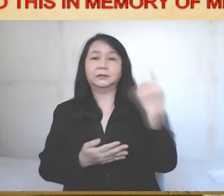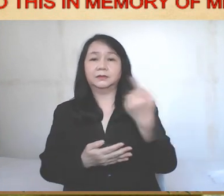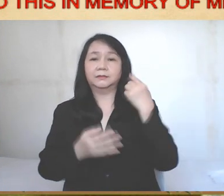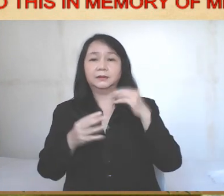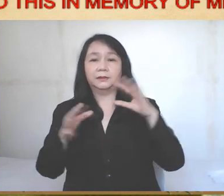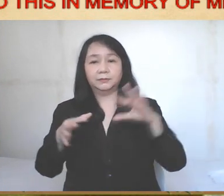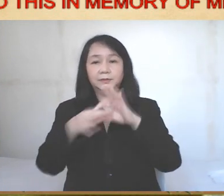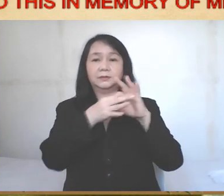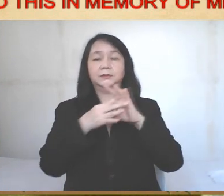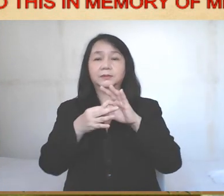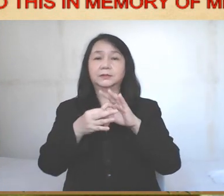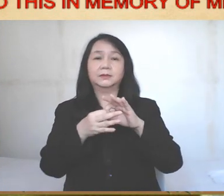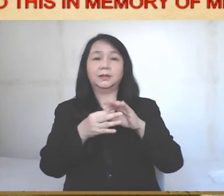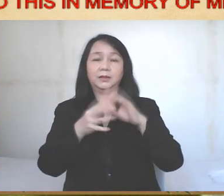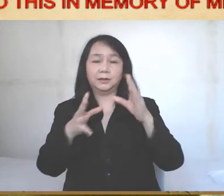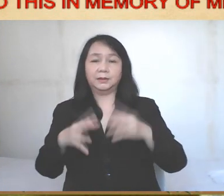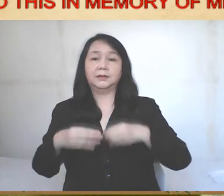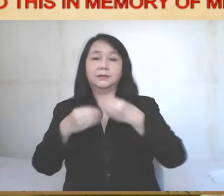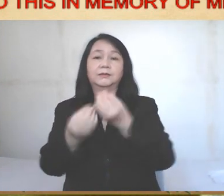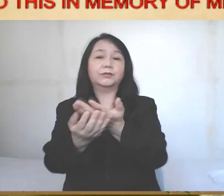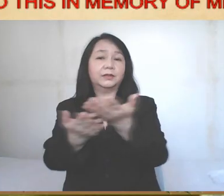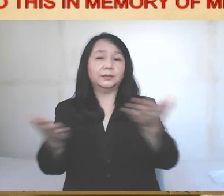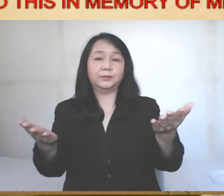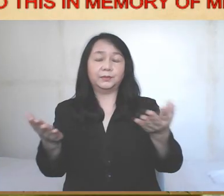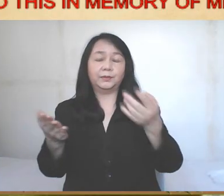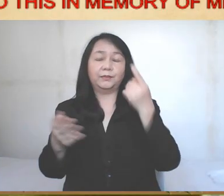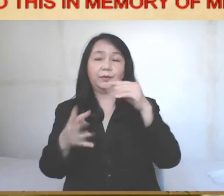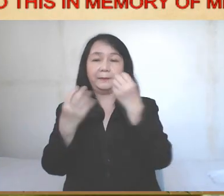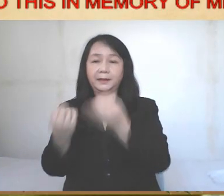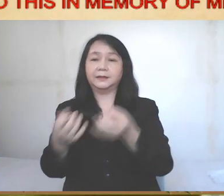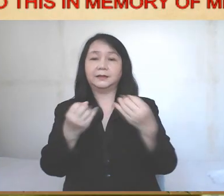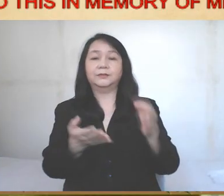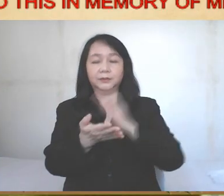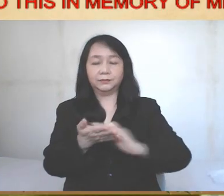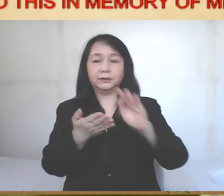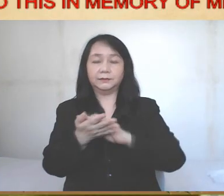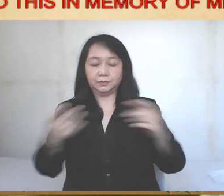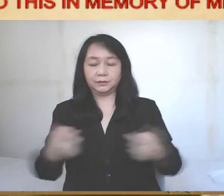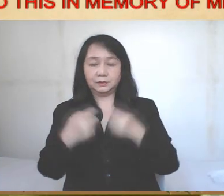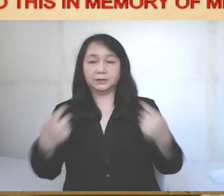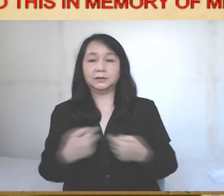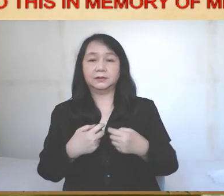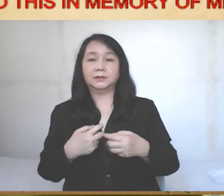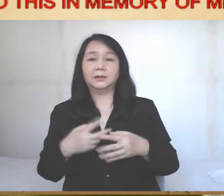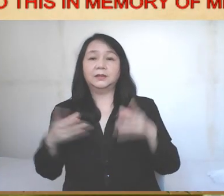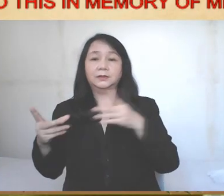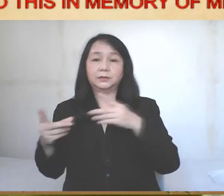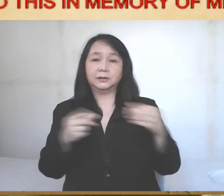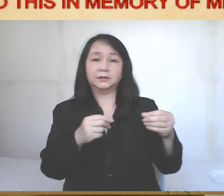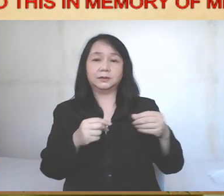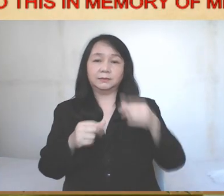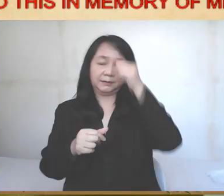eternal covenant, which will be poured out for you and for many for the forgiveness of sins. Do this in